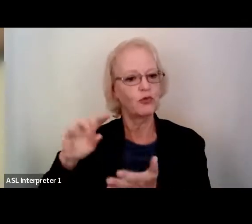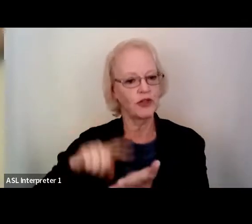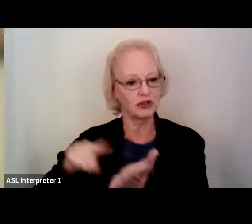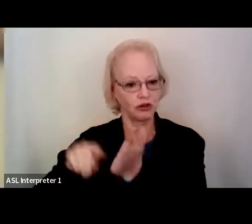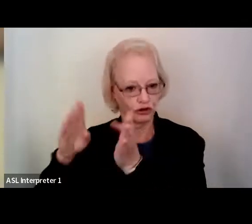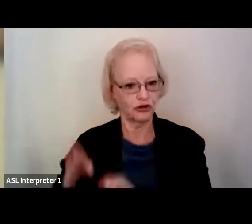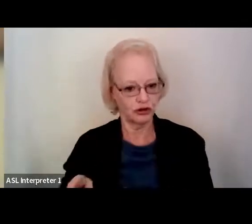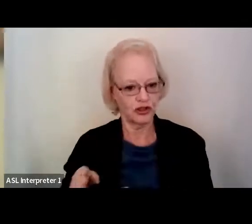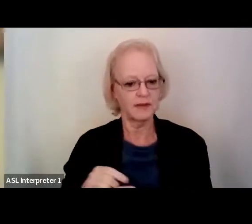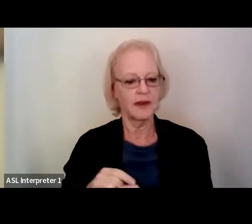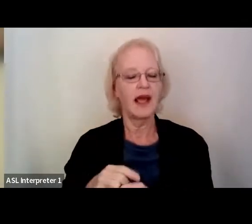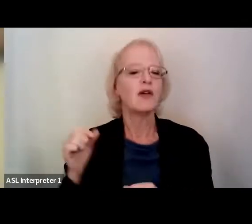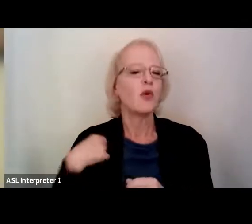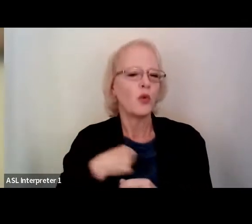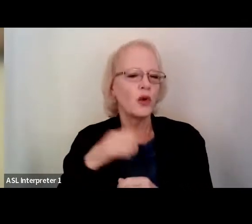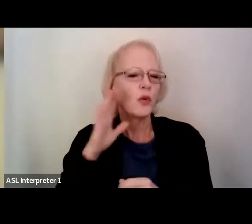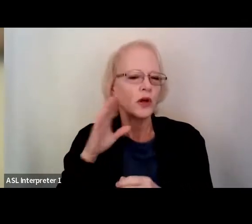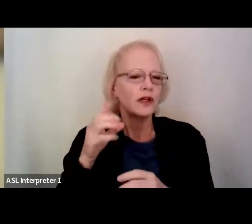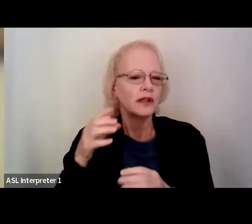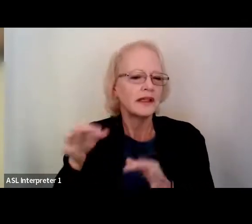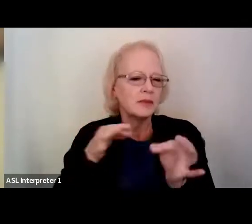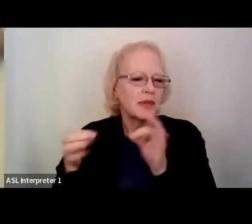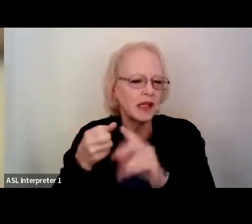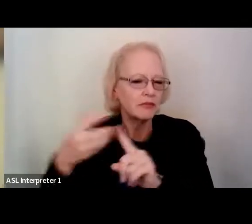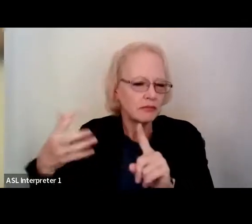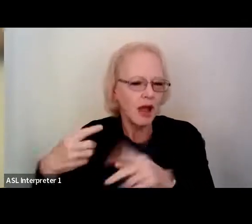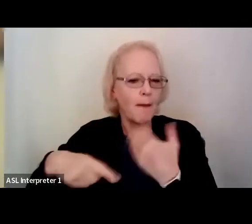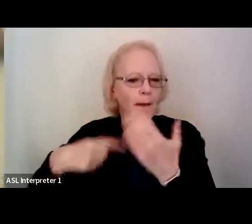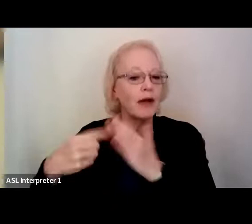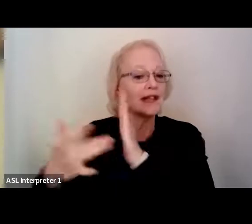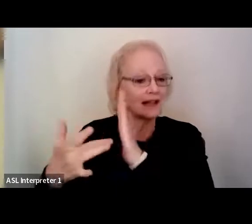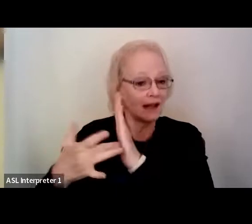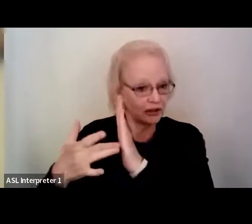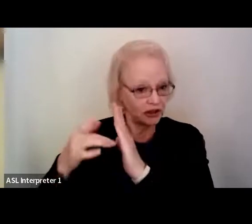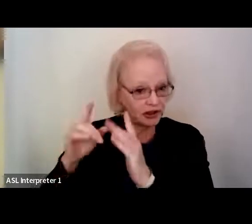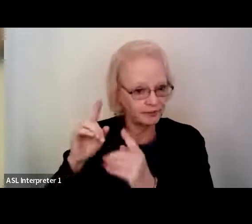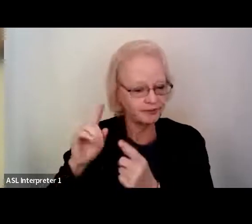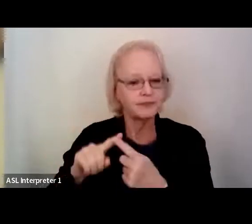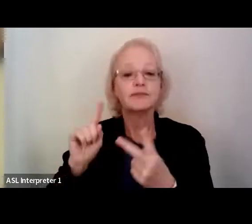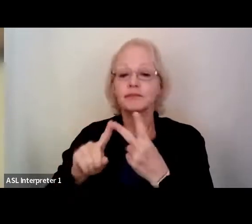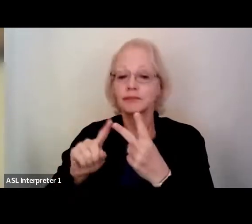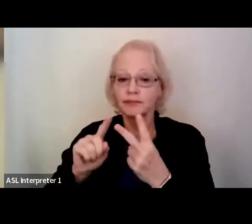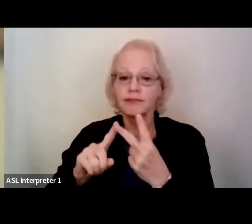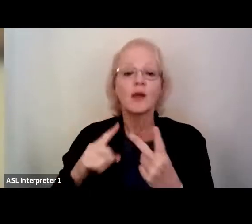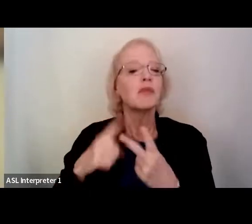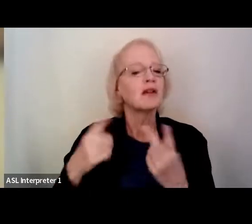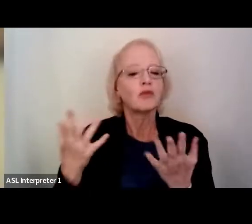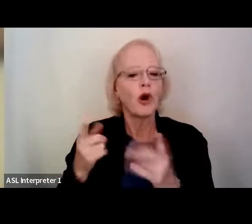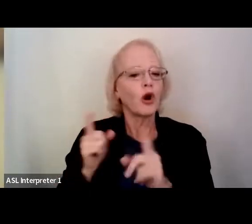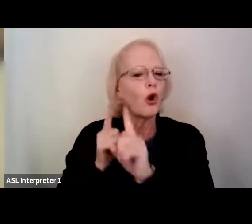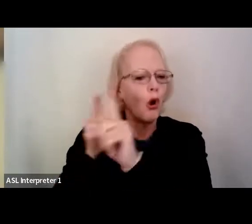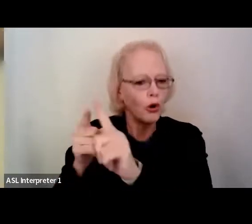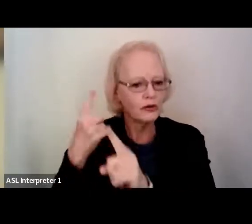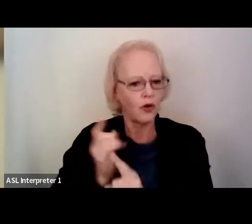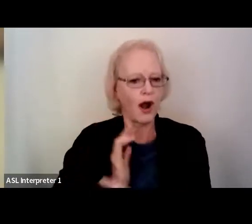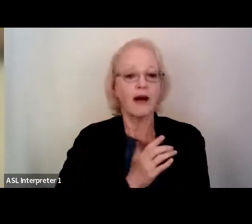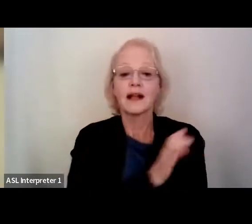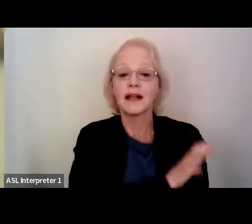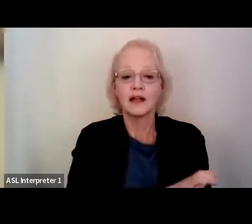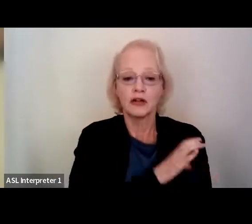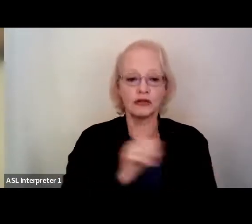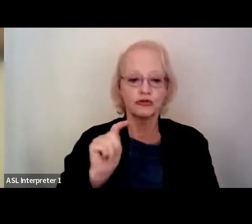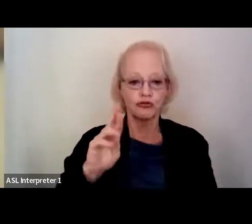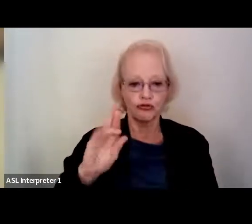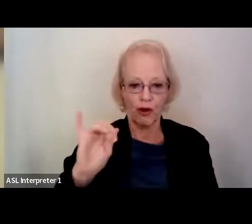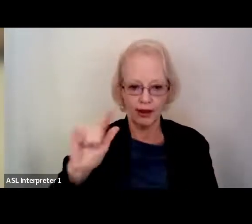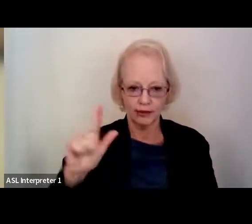will be going into further detail about the technology itself as well as the goals of the clinical trial. Bob will